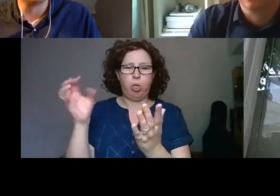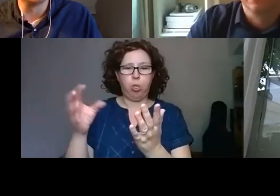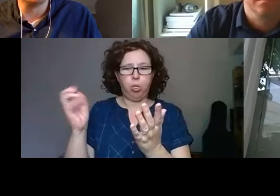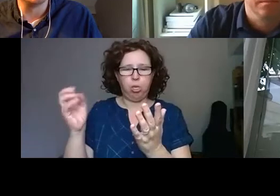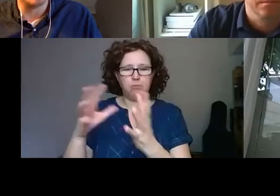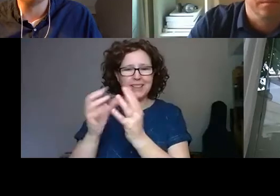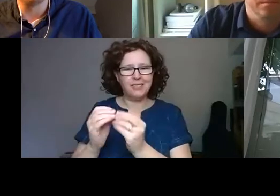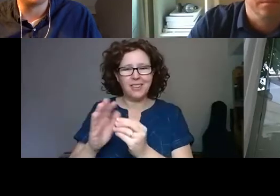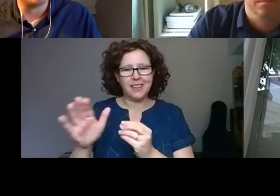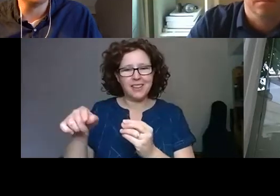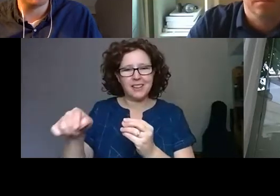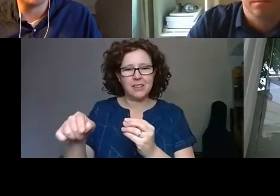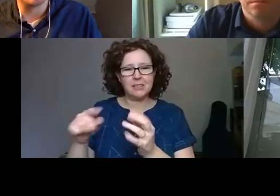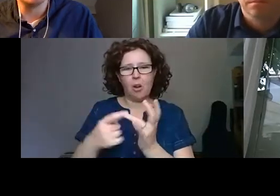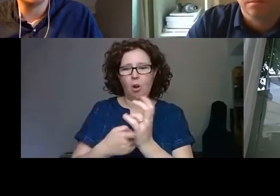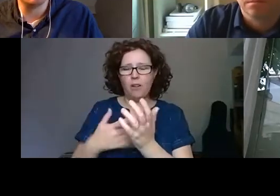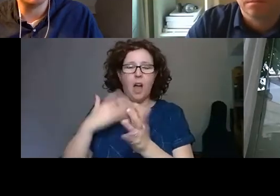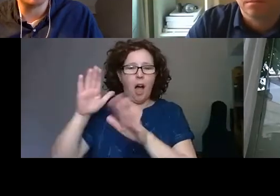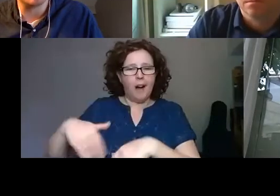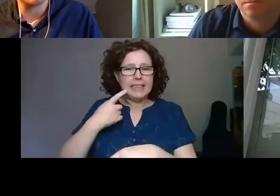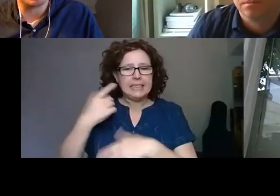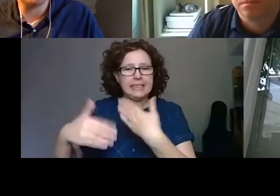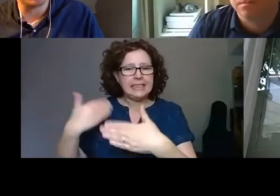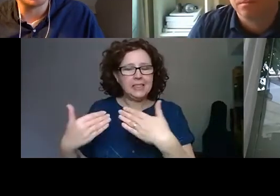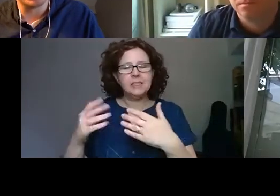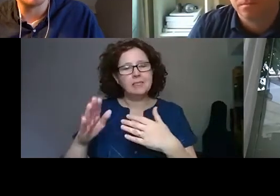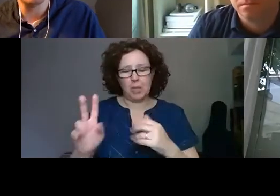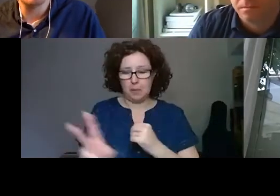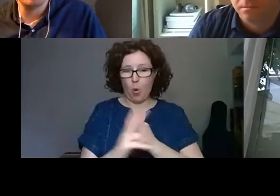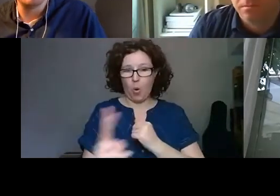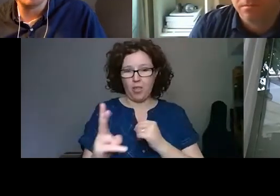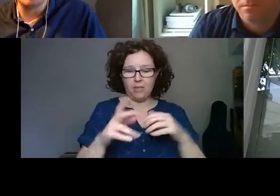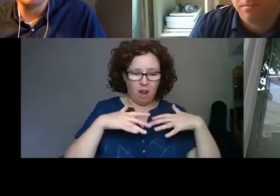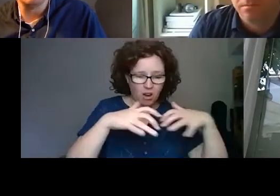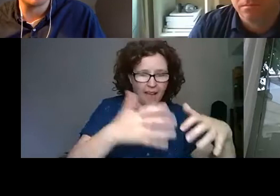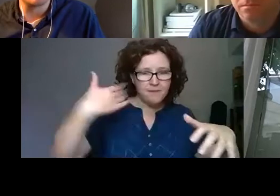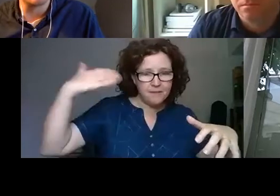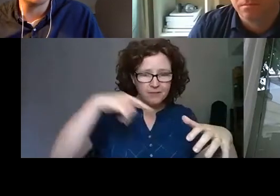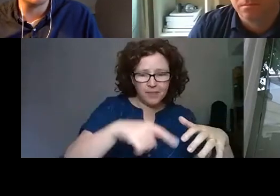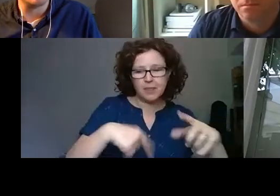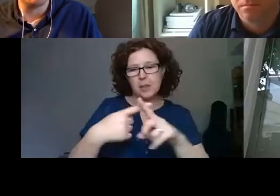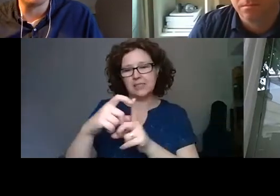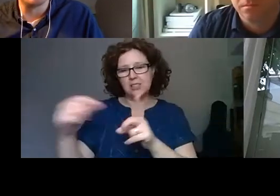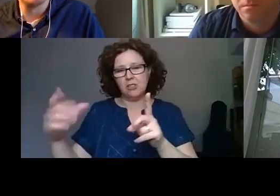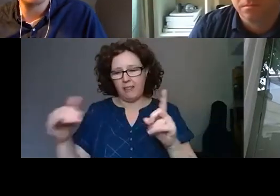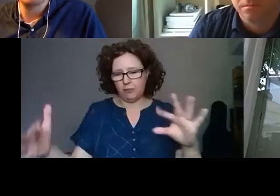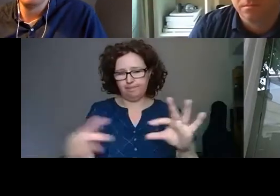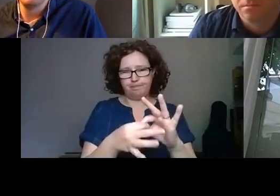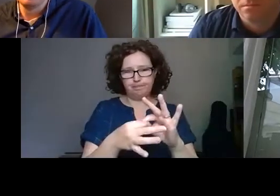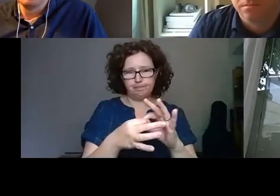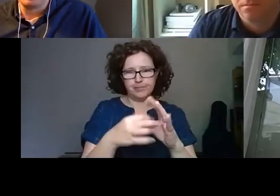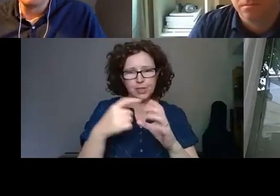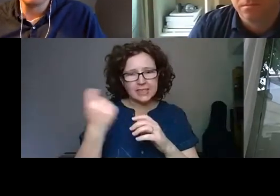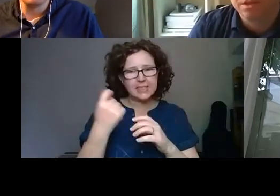an approach that's taken for granted or for the sake of it. The two things have to work together to be successful and to have some purpose.